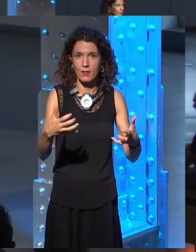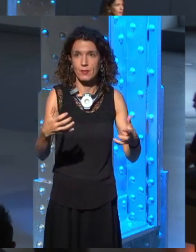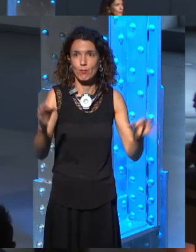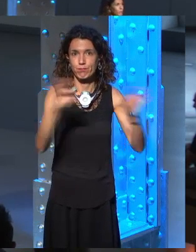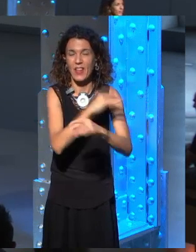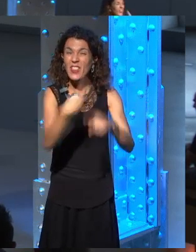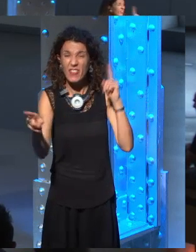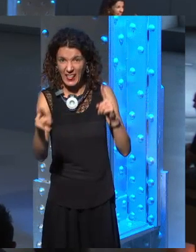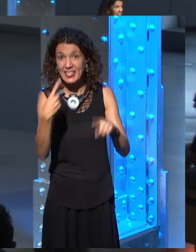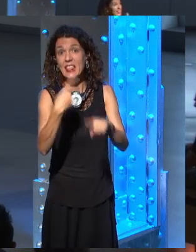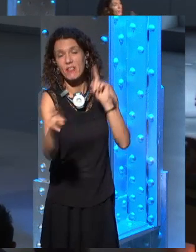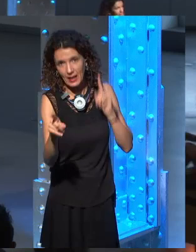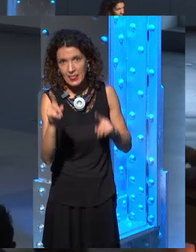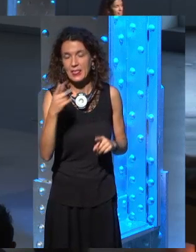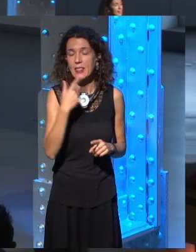Don't trust the thing that he says.